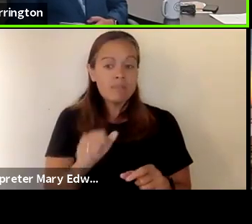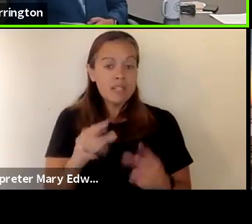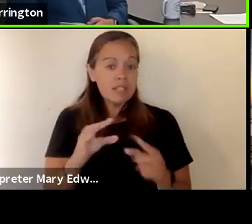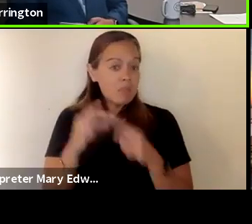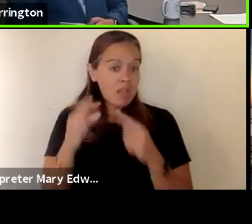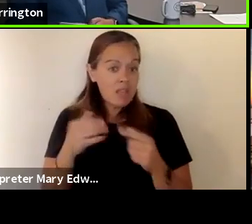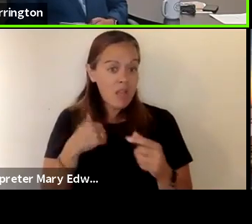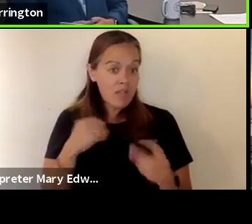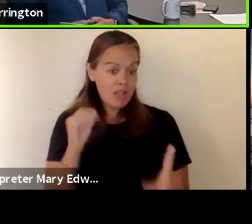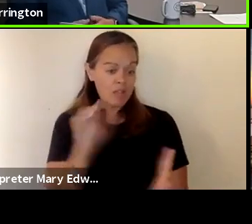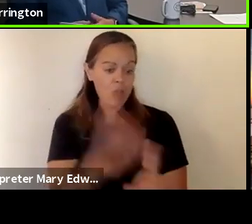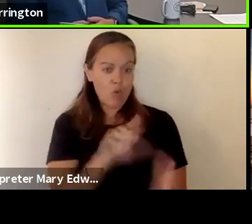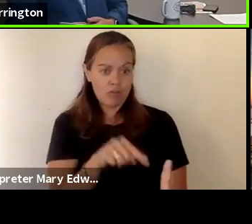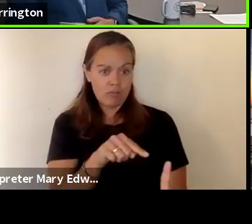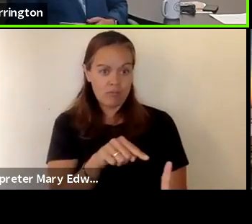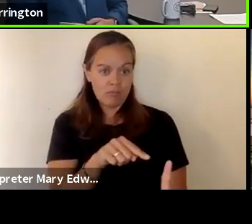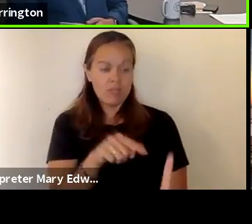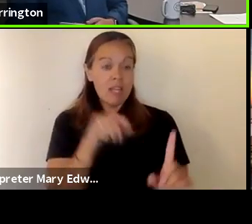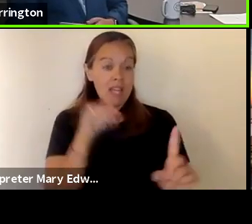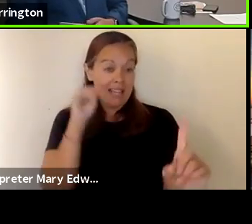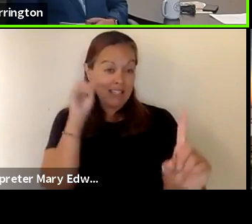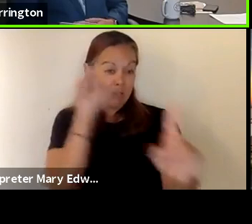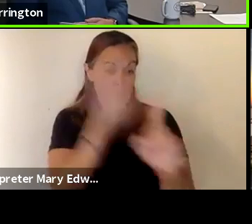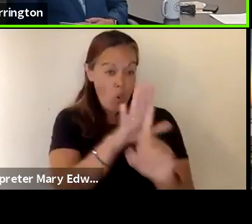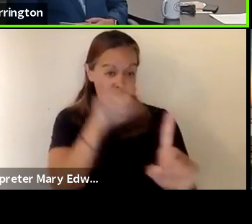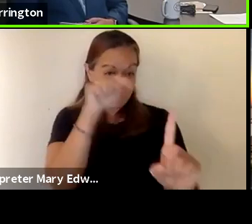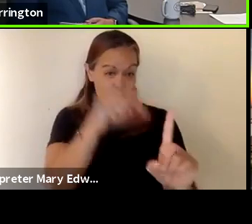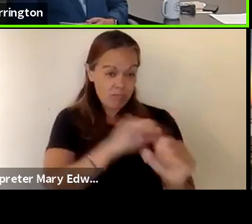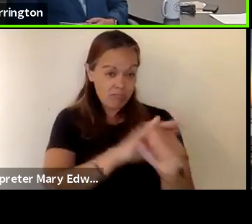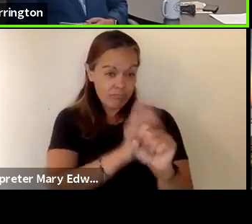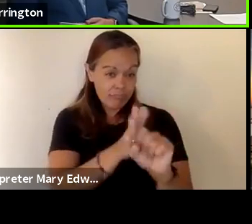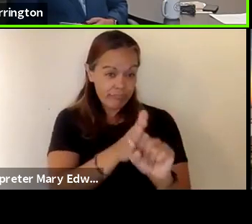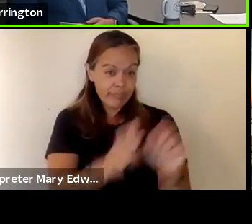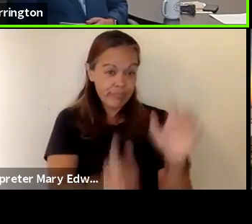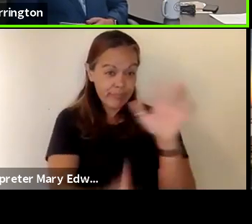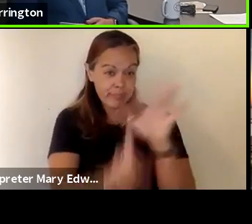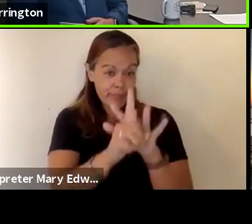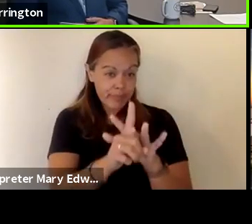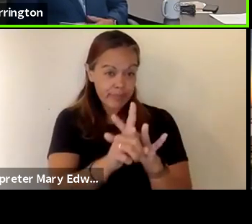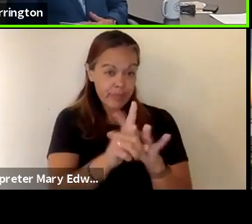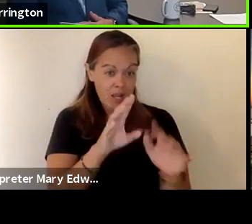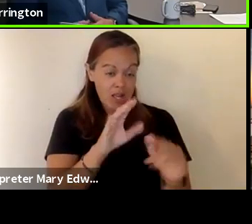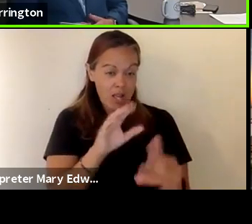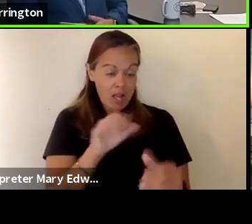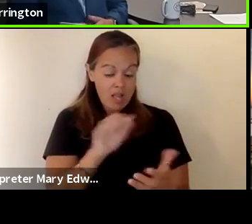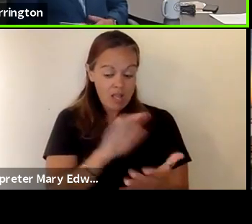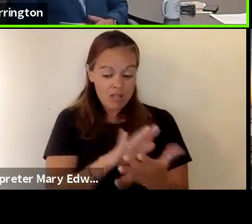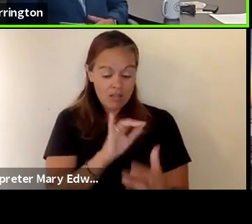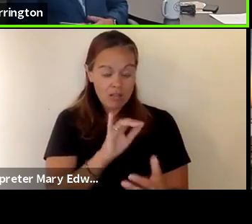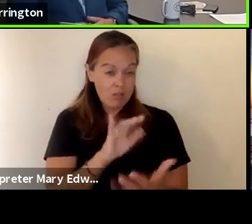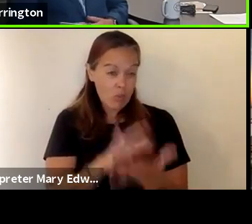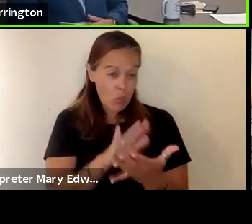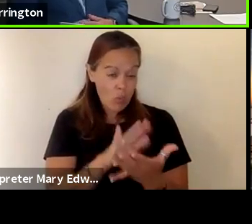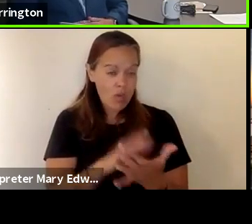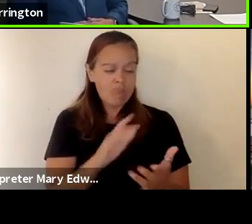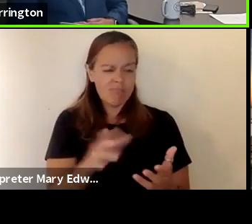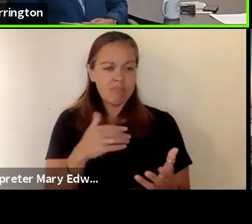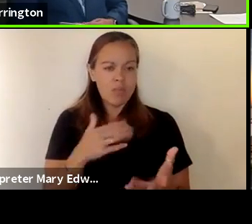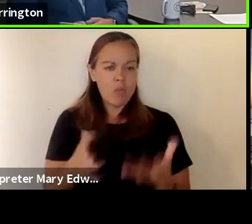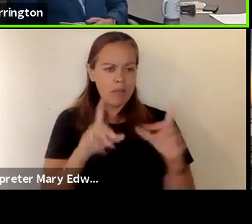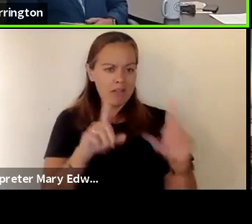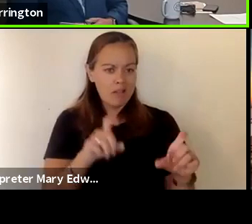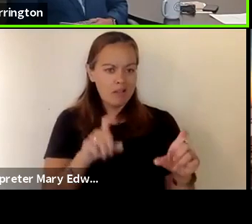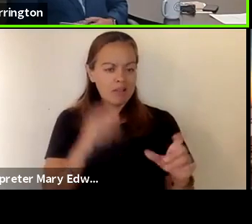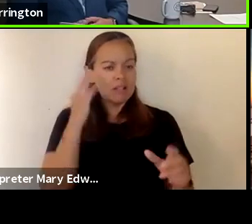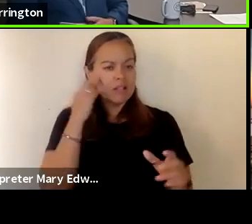have an exposure so once they have an exposure on site it's recommended we have testing and i know the nurses have a treatment for